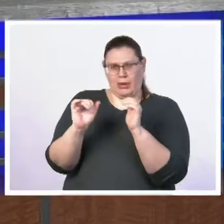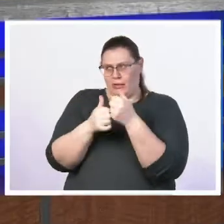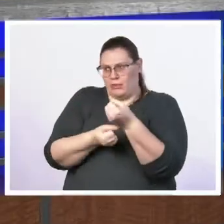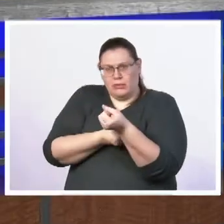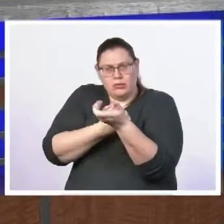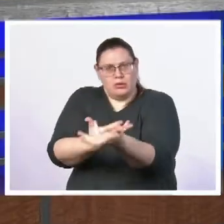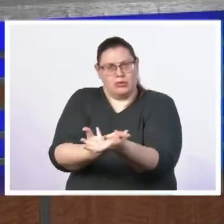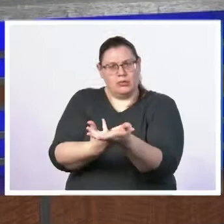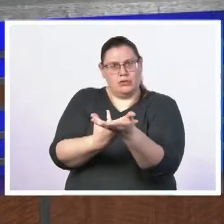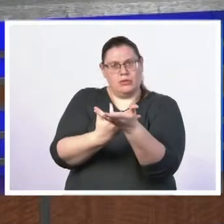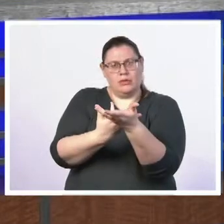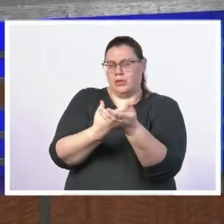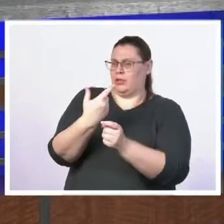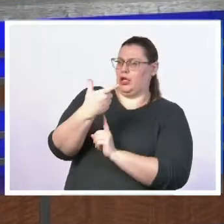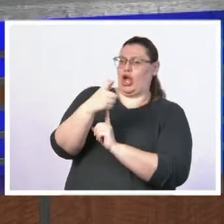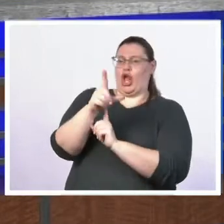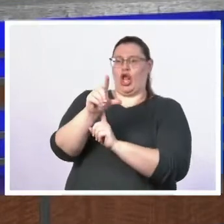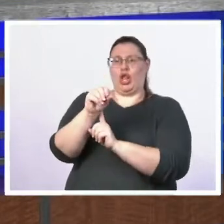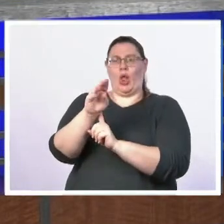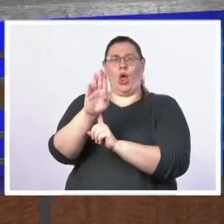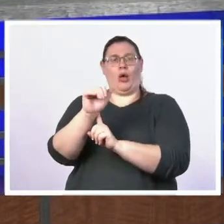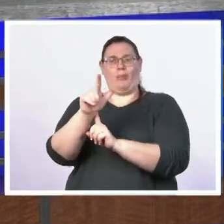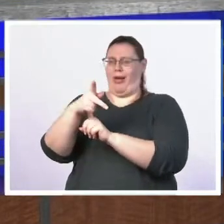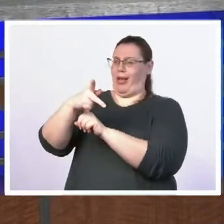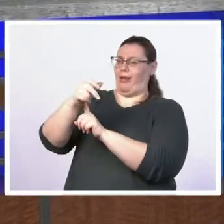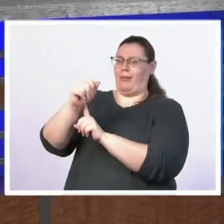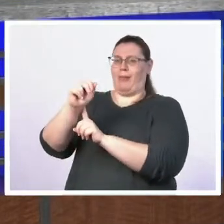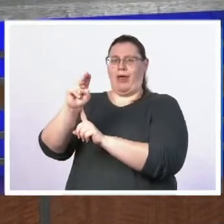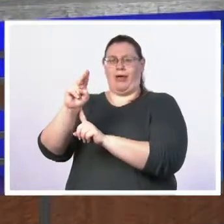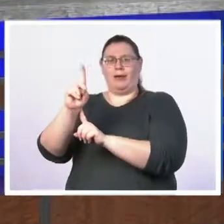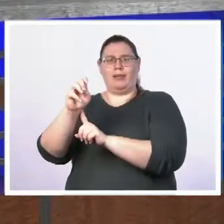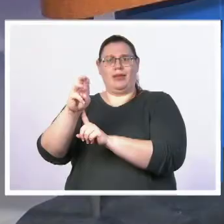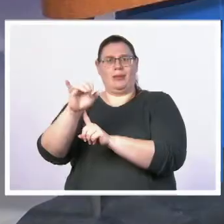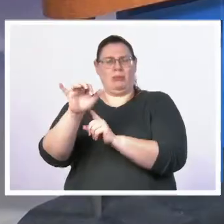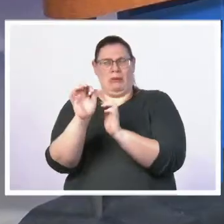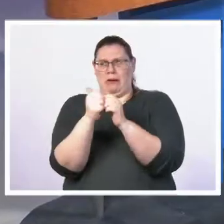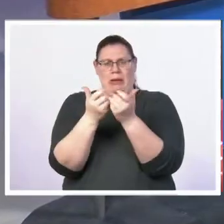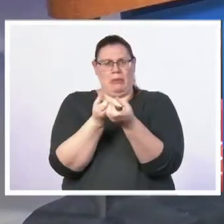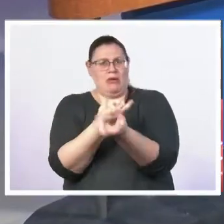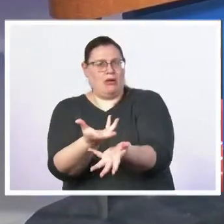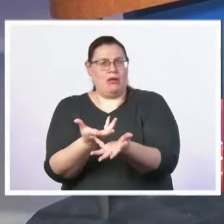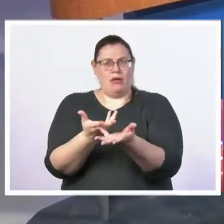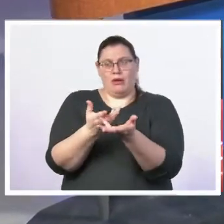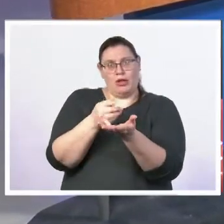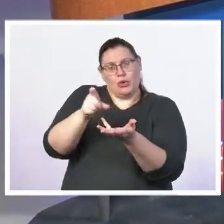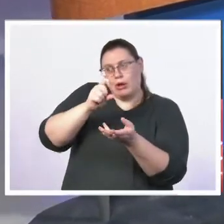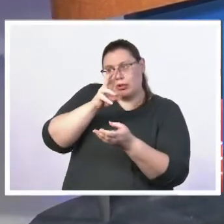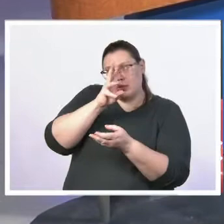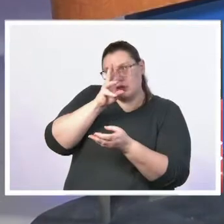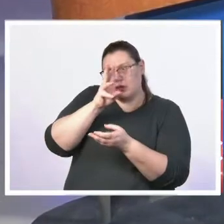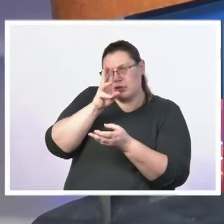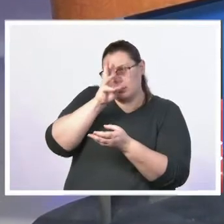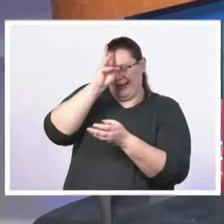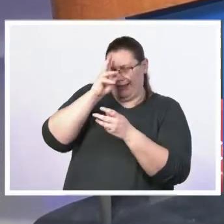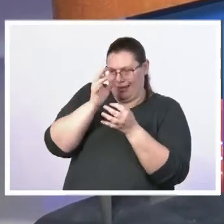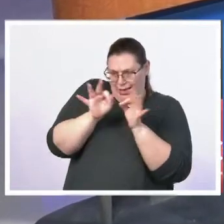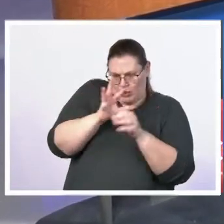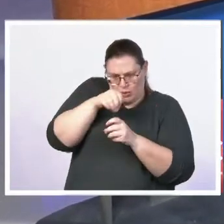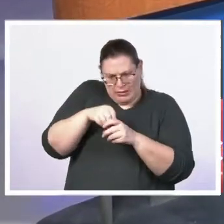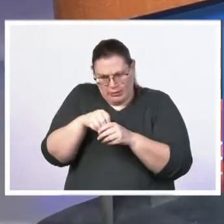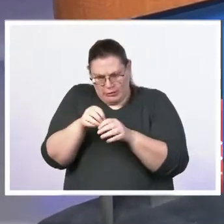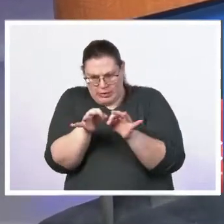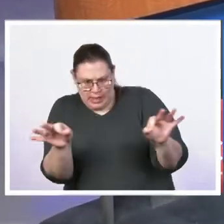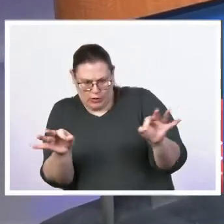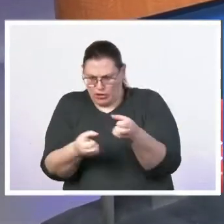there was no I mean how do you express global pandemic I mean there were things that you had to create the